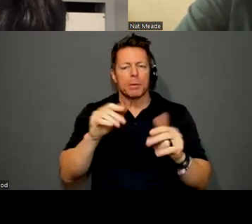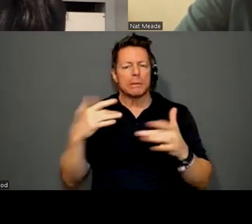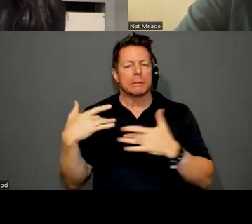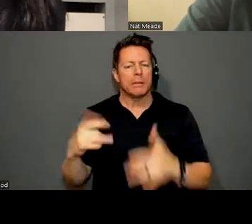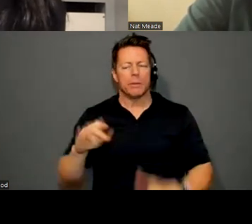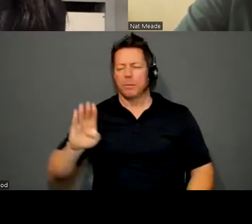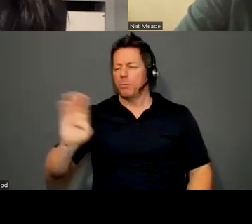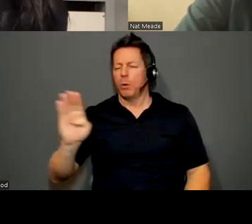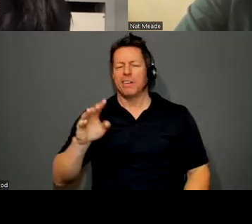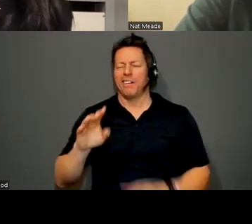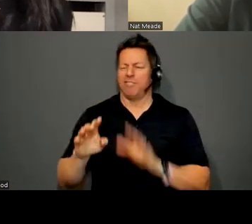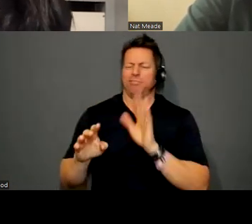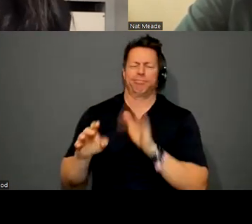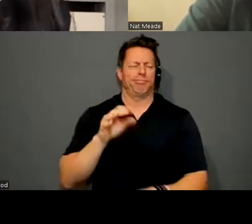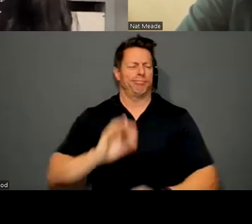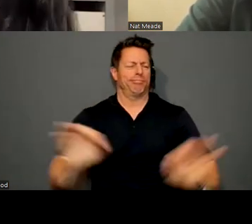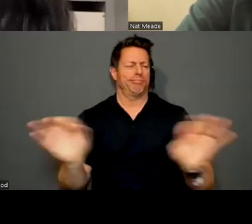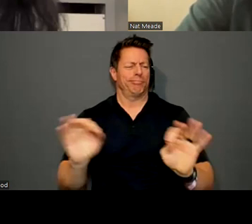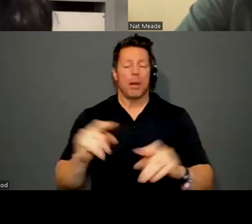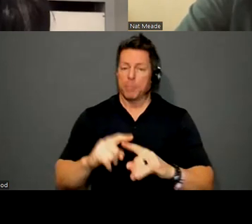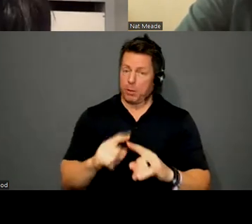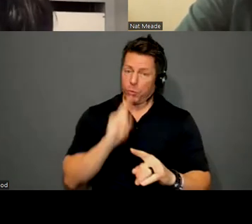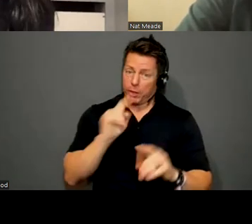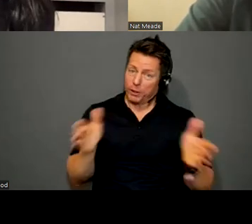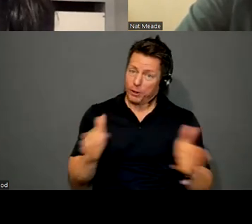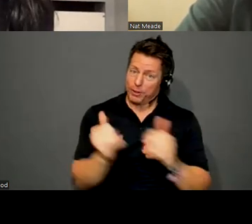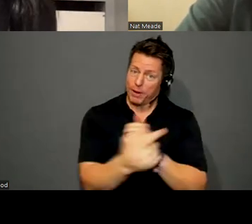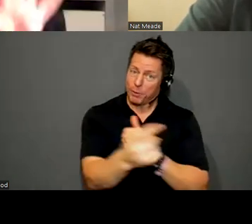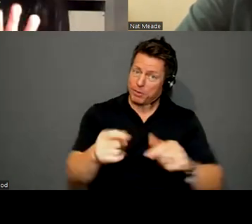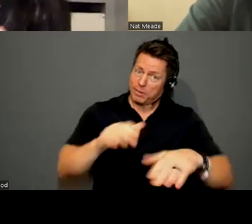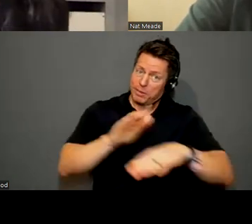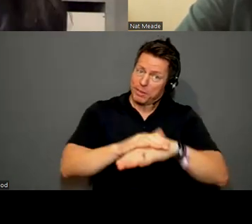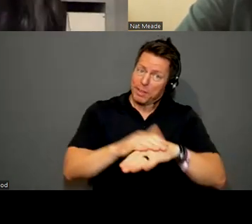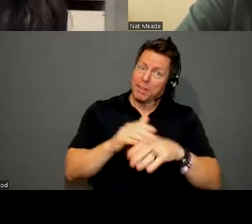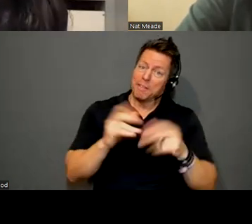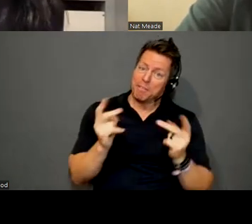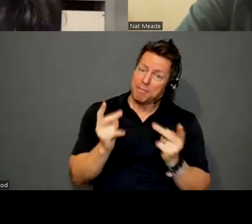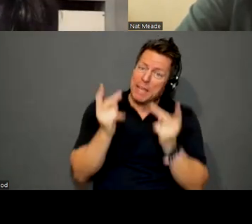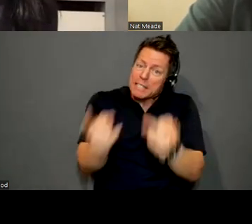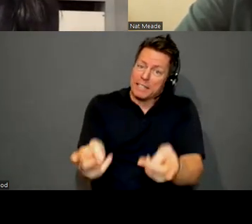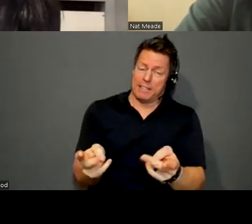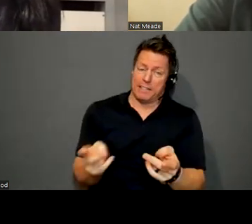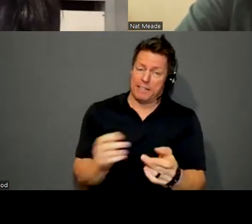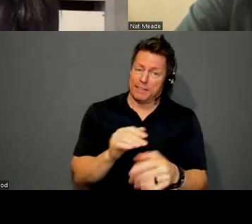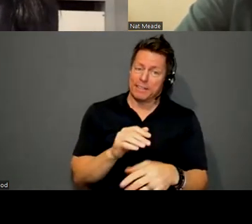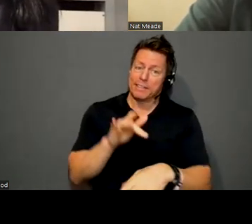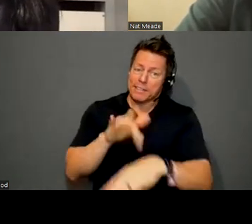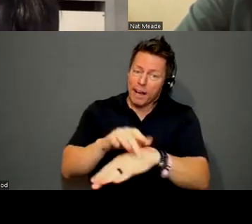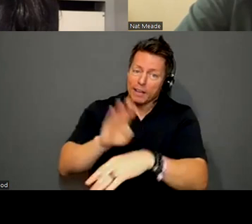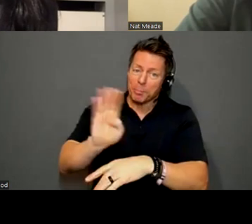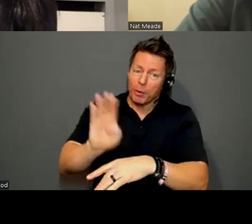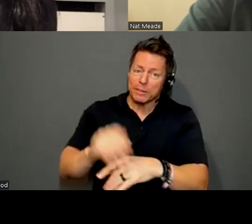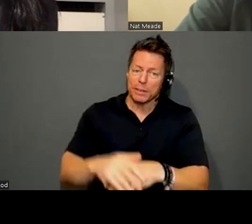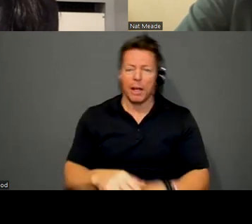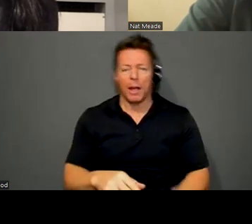And I really, really encourage everyone to take a visit. I'll stop there for now. I can go on and on. That is wonderful.